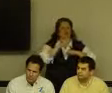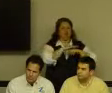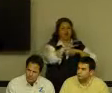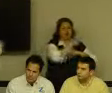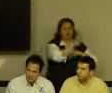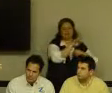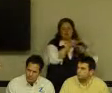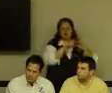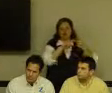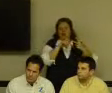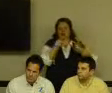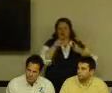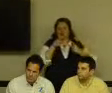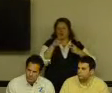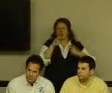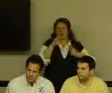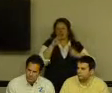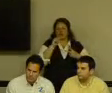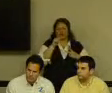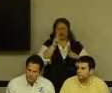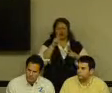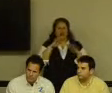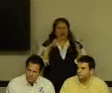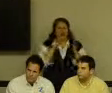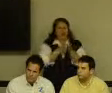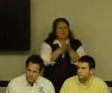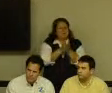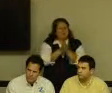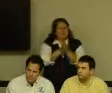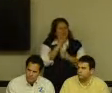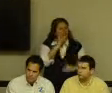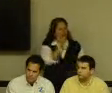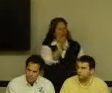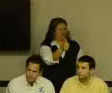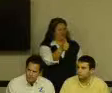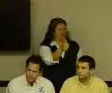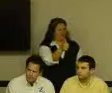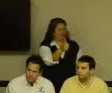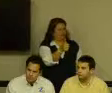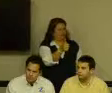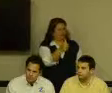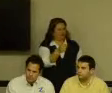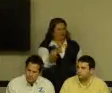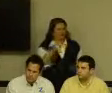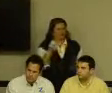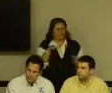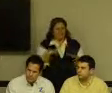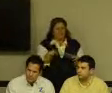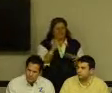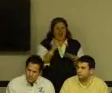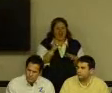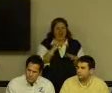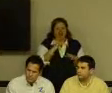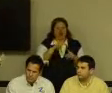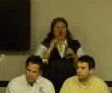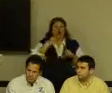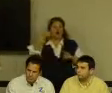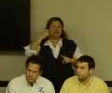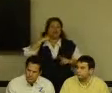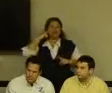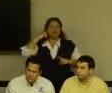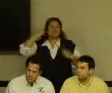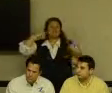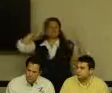and reach out to the community and maybe motivate yourself and, you know, find other, talk to other deaf people who are